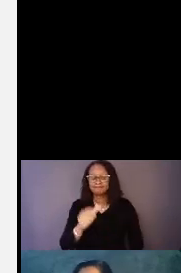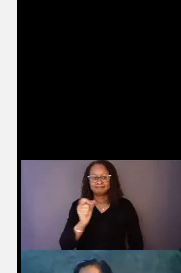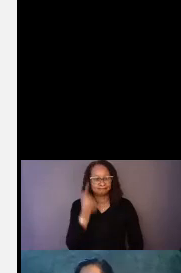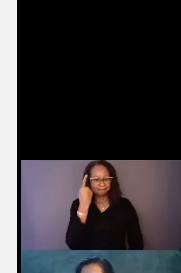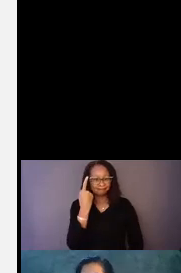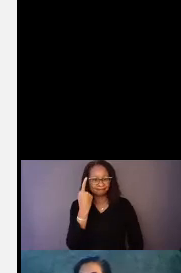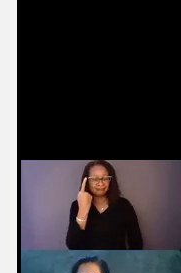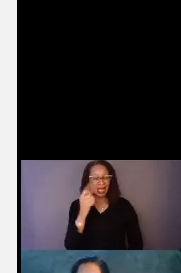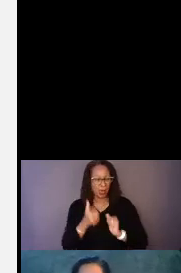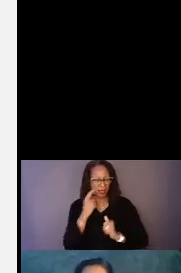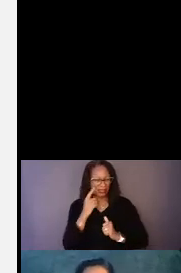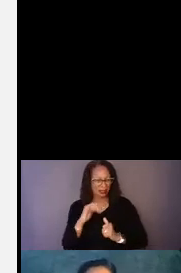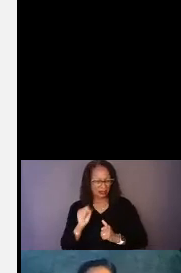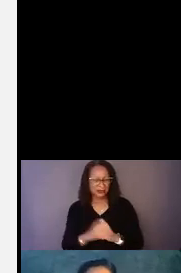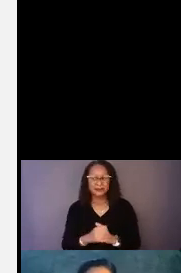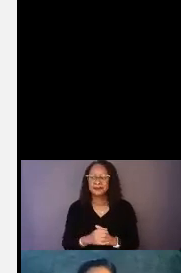understood the way we think it might be.